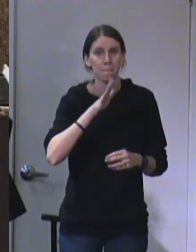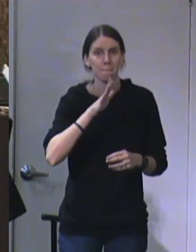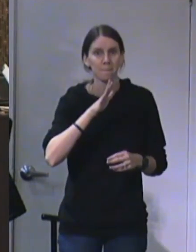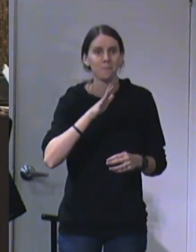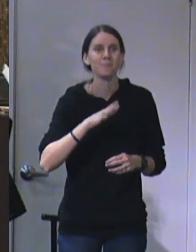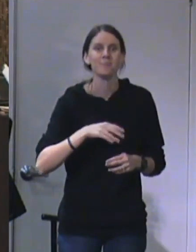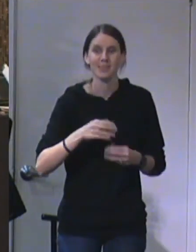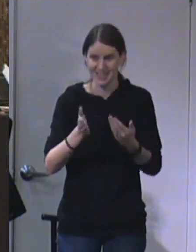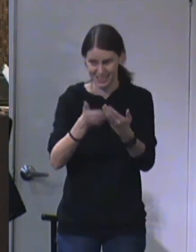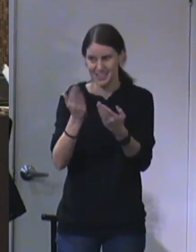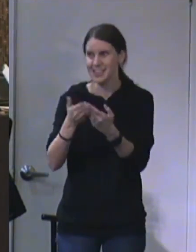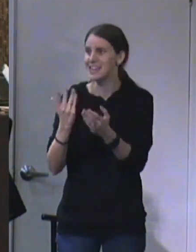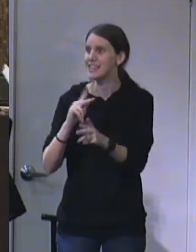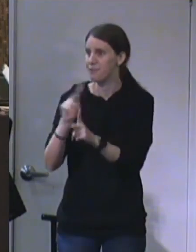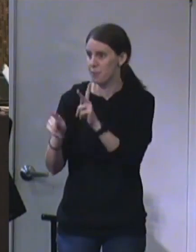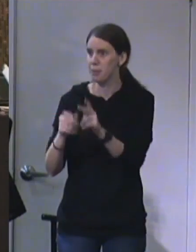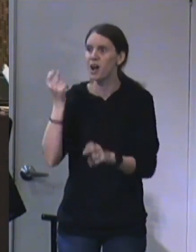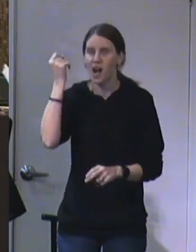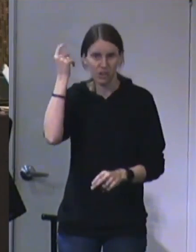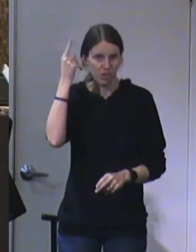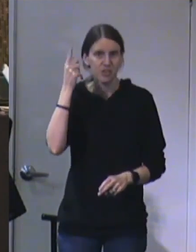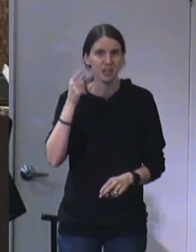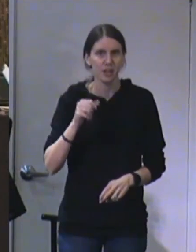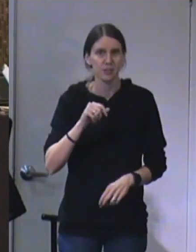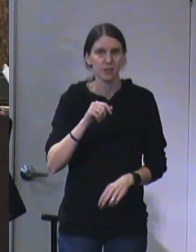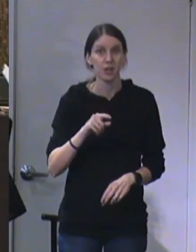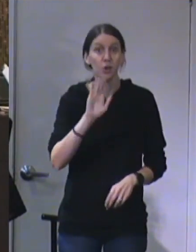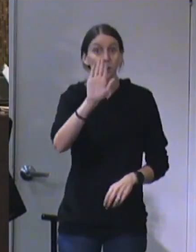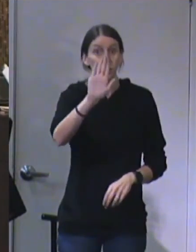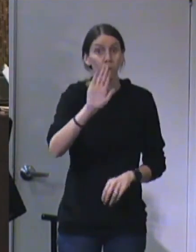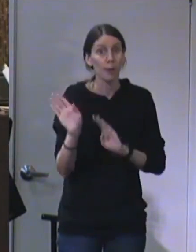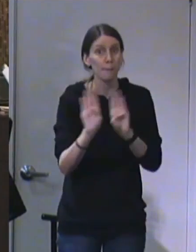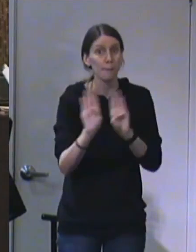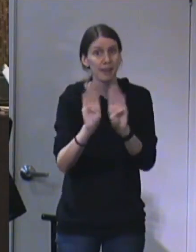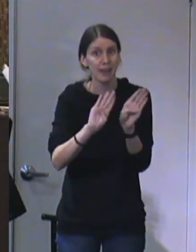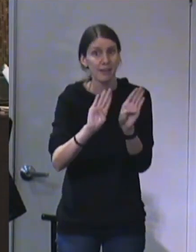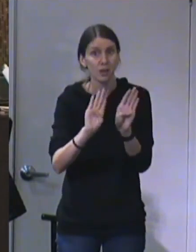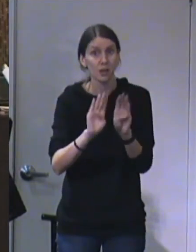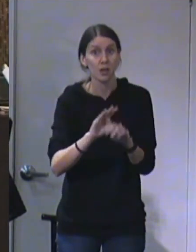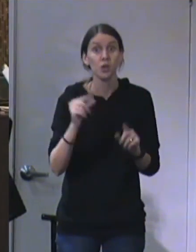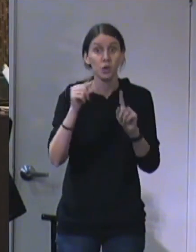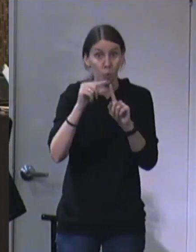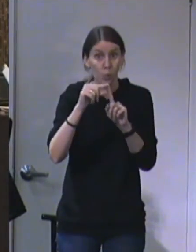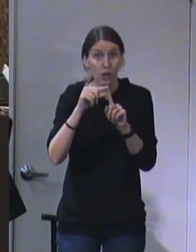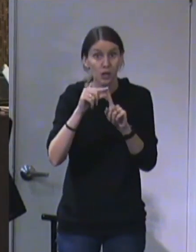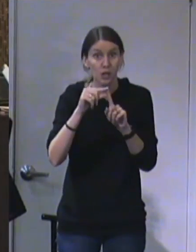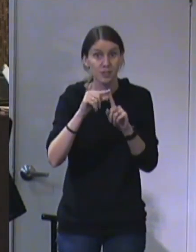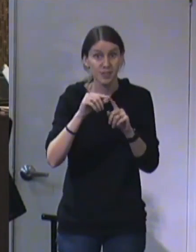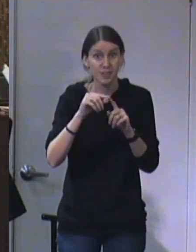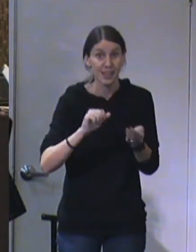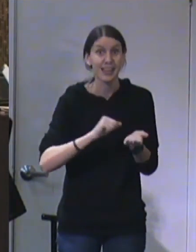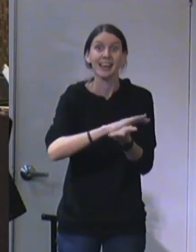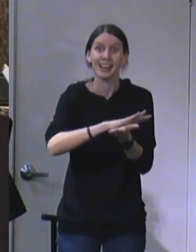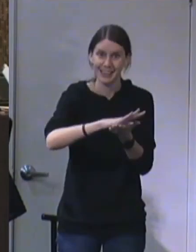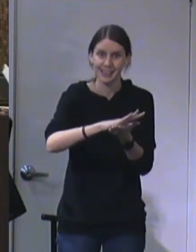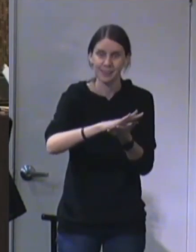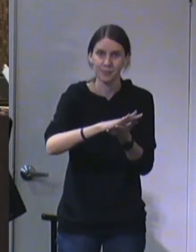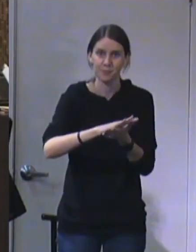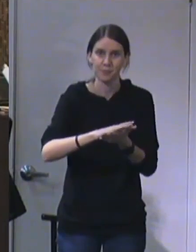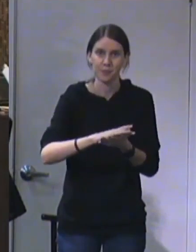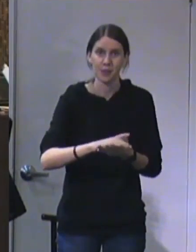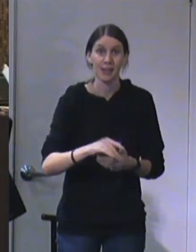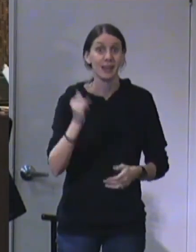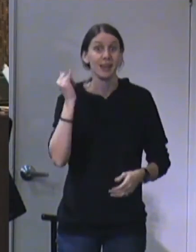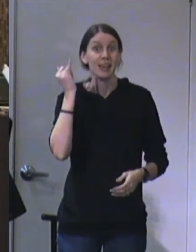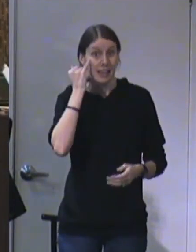make sense to the other people because you're living righteously, your lips do need to be clean. But fortunately we can go